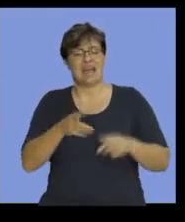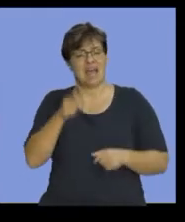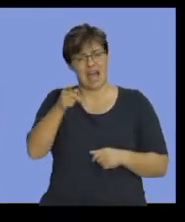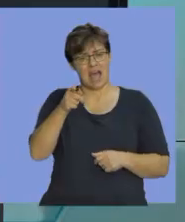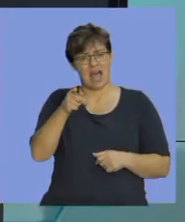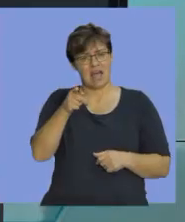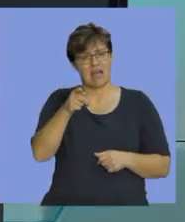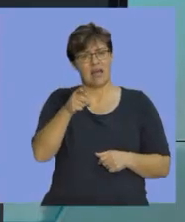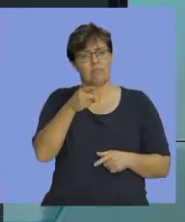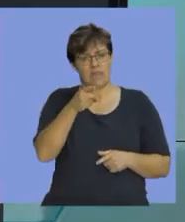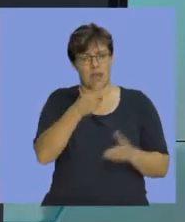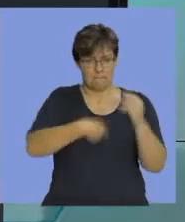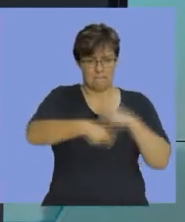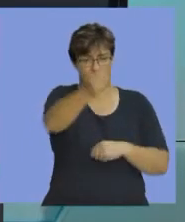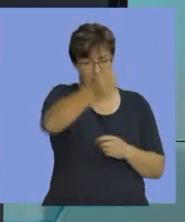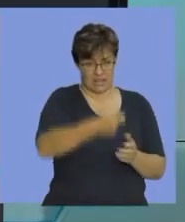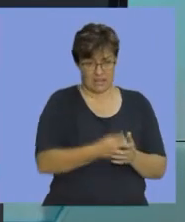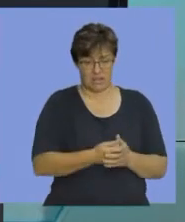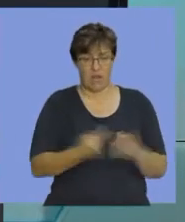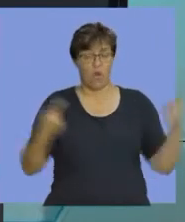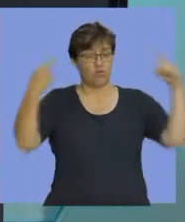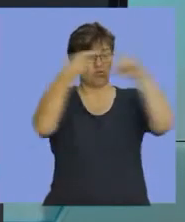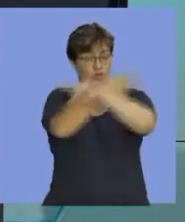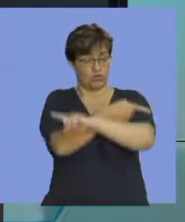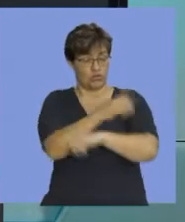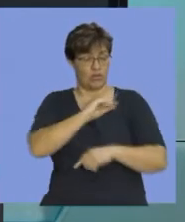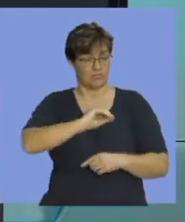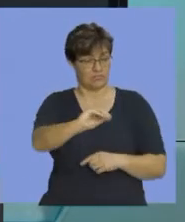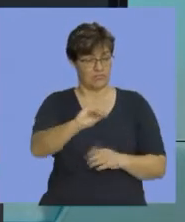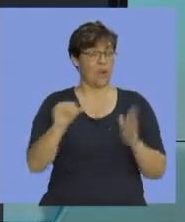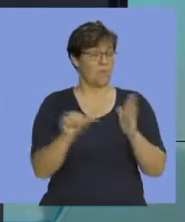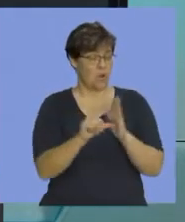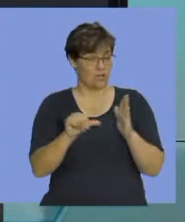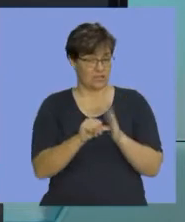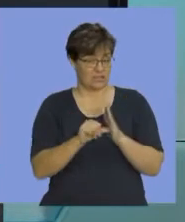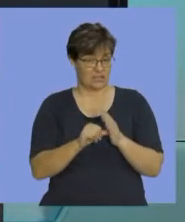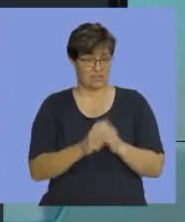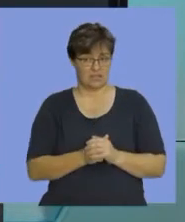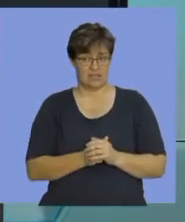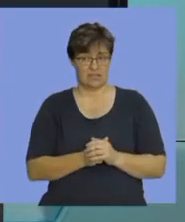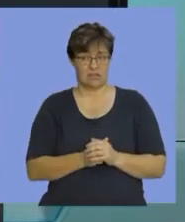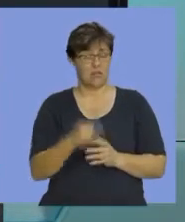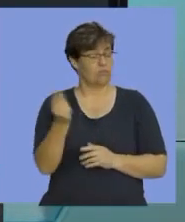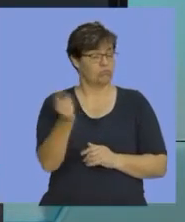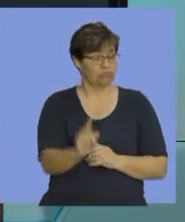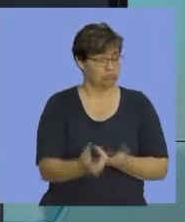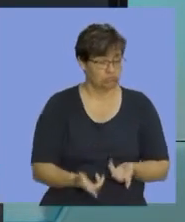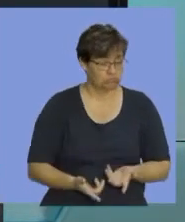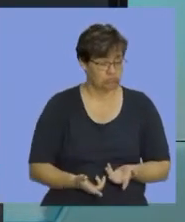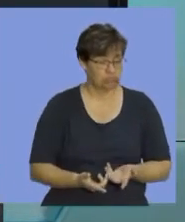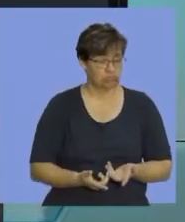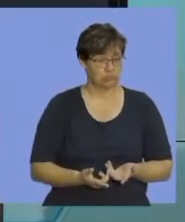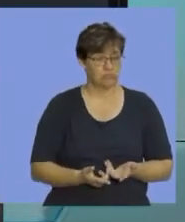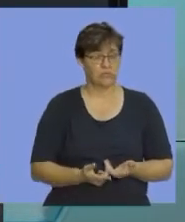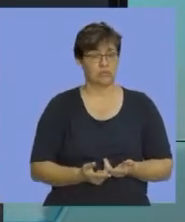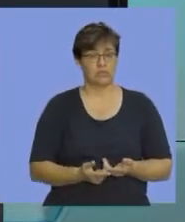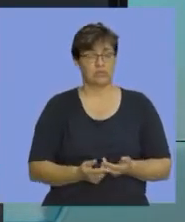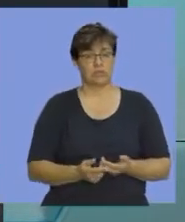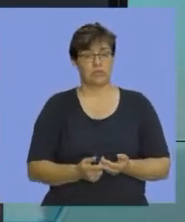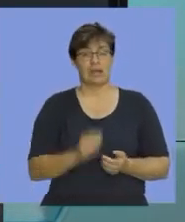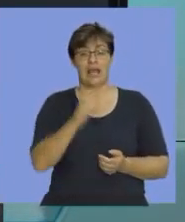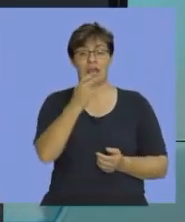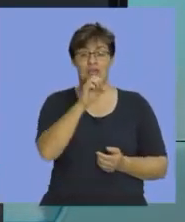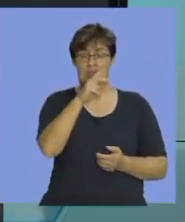So, your contra-entry, this is important. Your contra-entry is what? A debit to